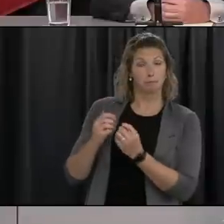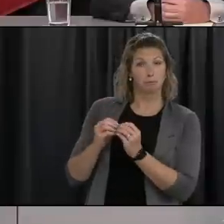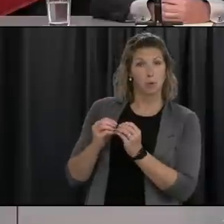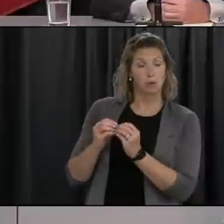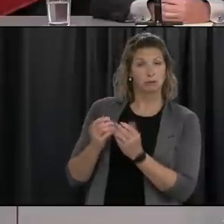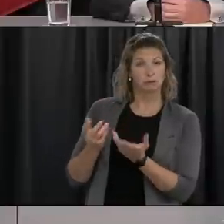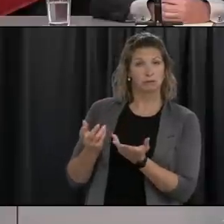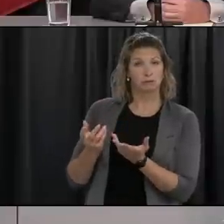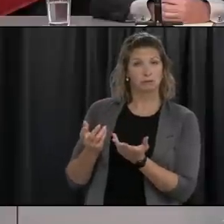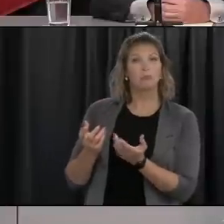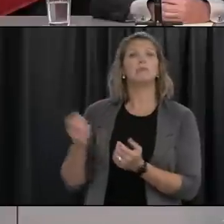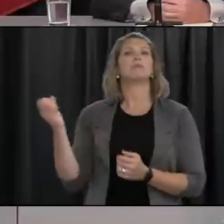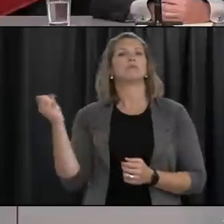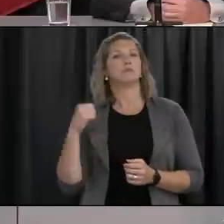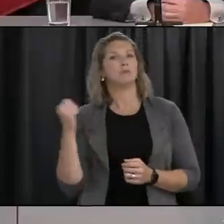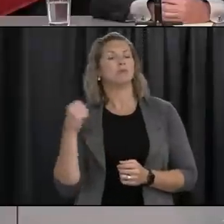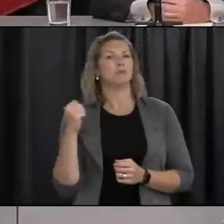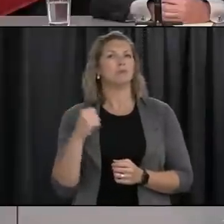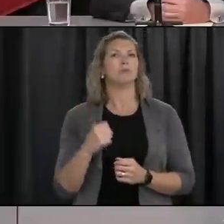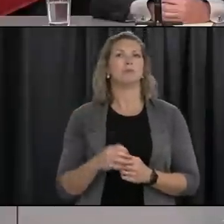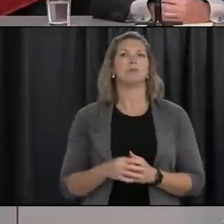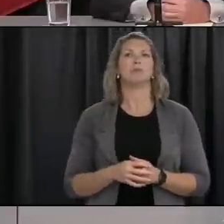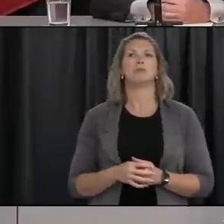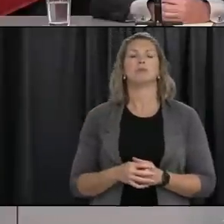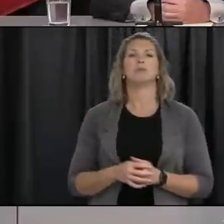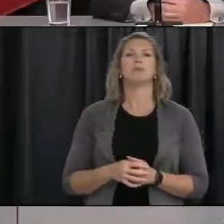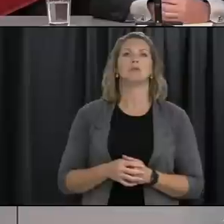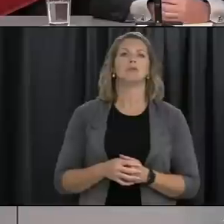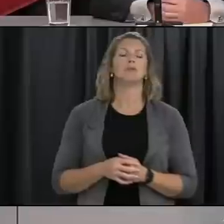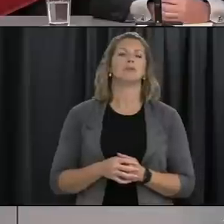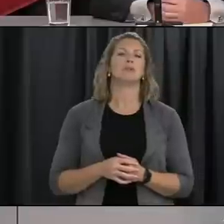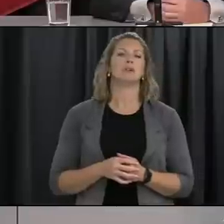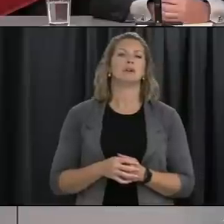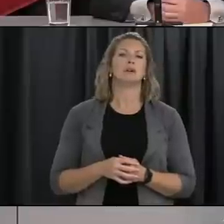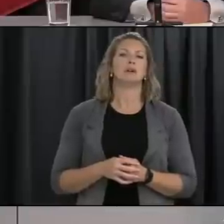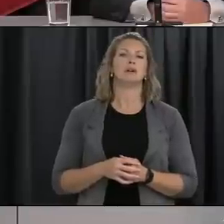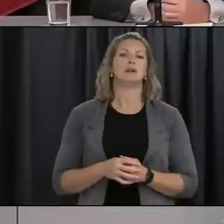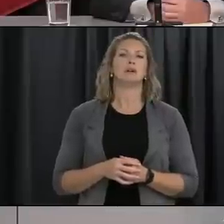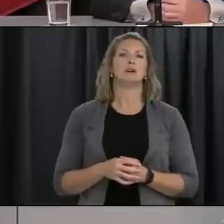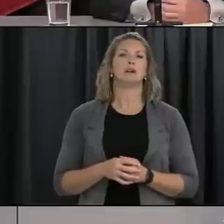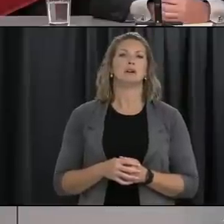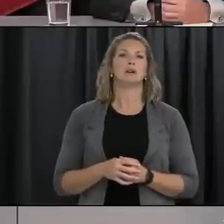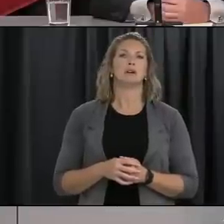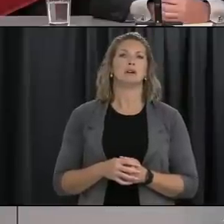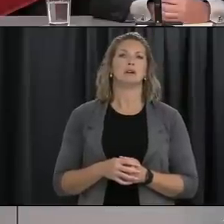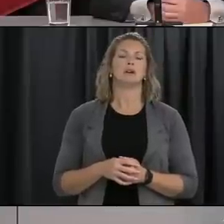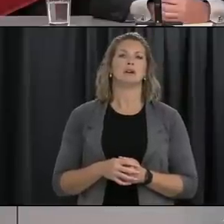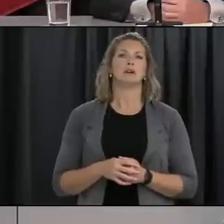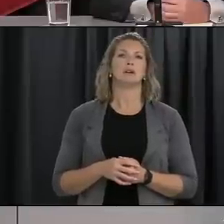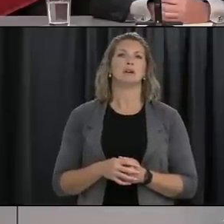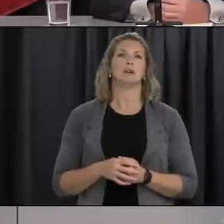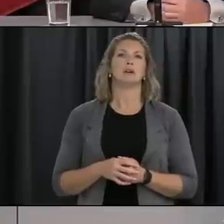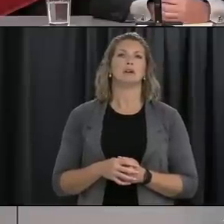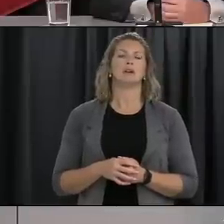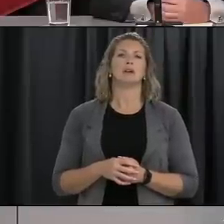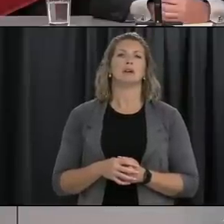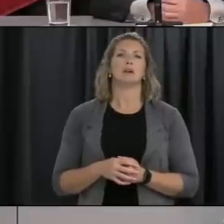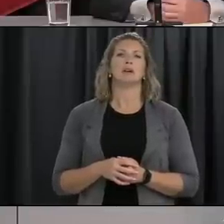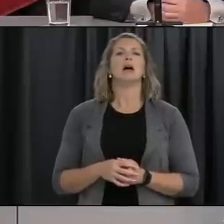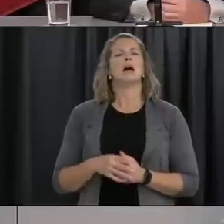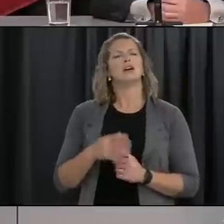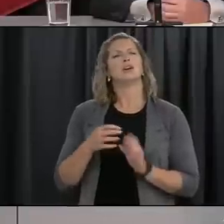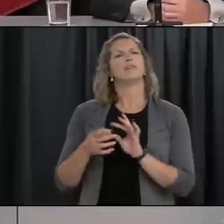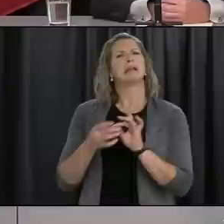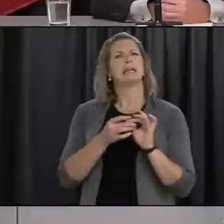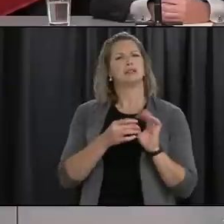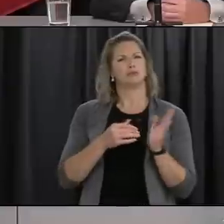yeah uh i just wanted to uh this might go back to uh to dr savior's uh distinctions that she was